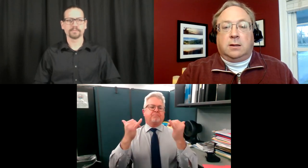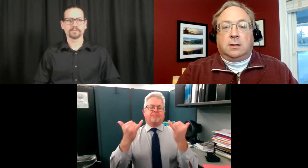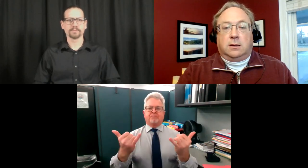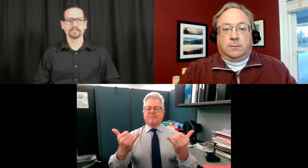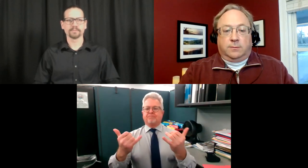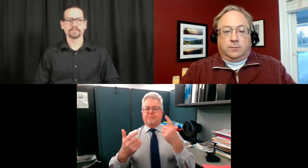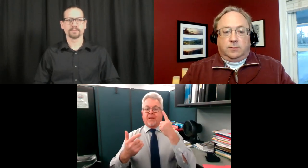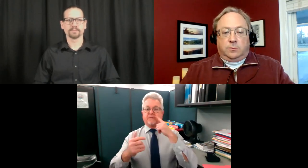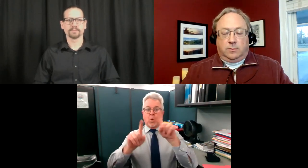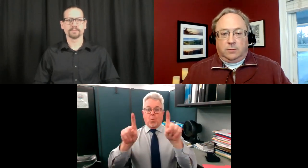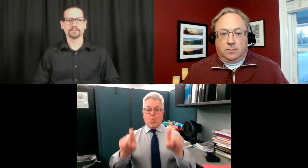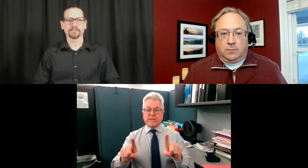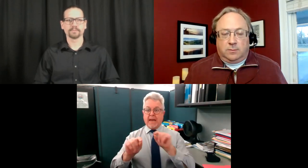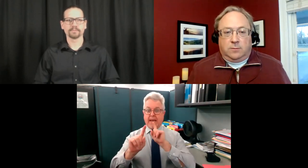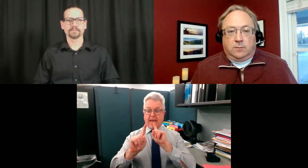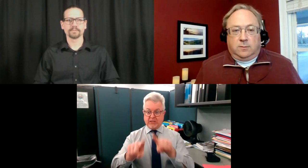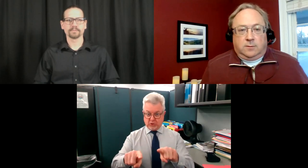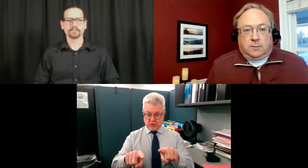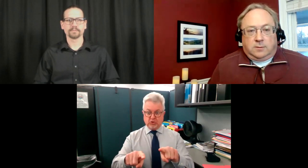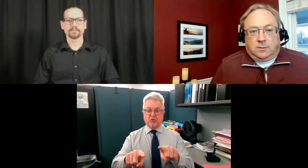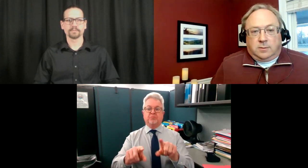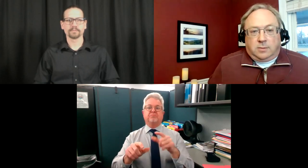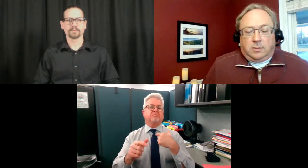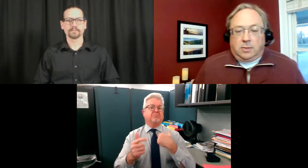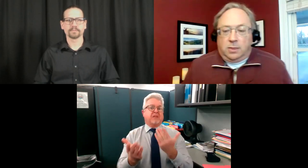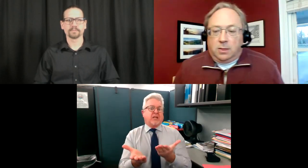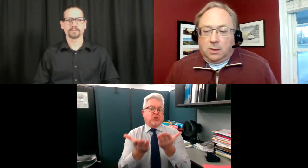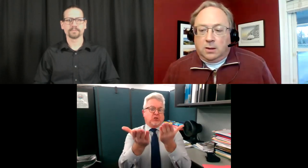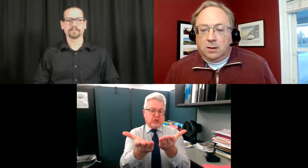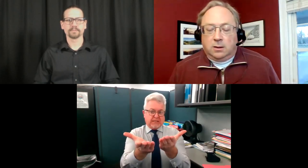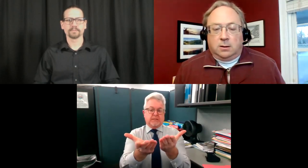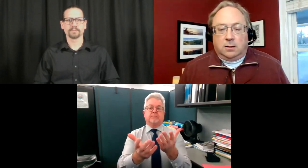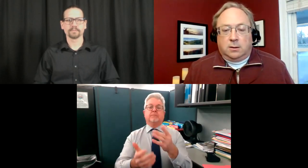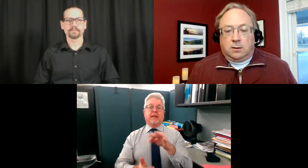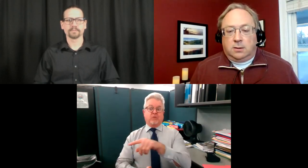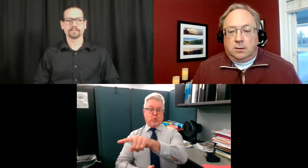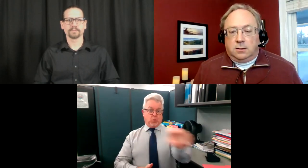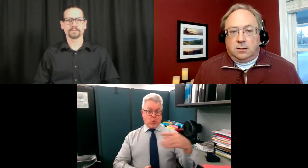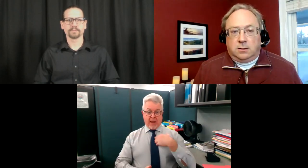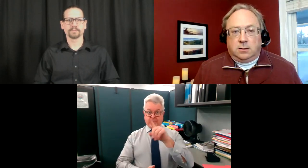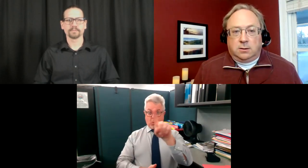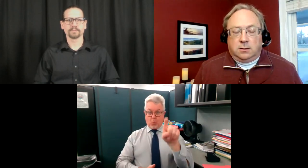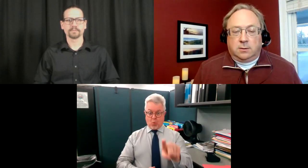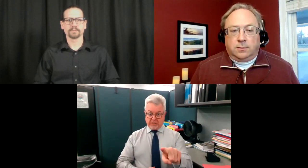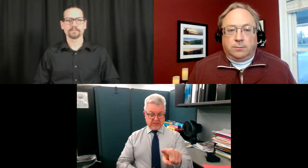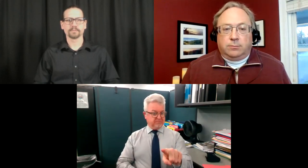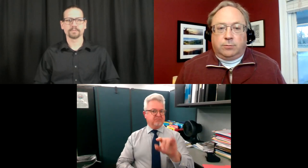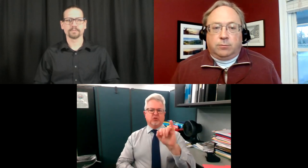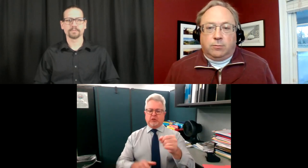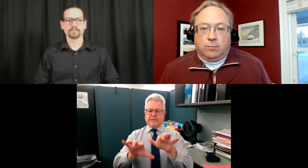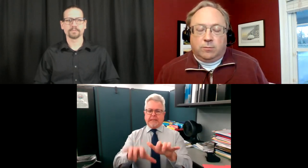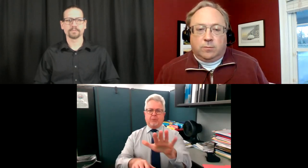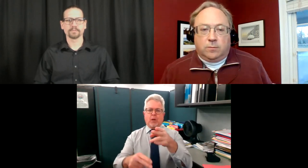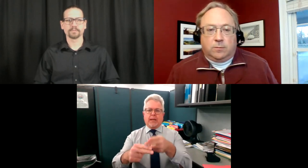All right. Thank you so much for that presentation real quick. Now, for this portion of the program, for Q&A, my